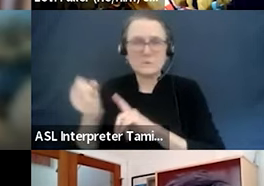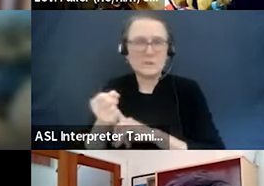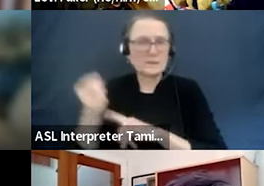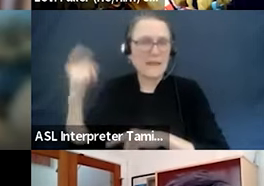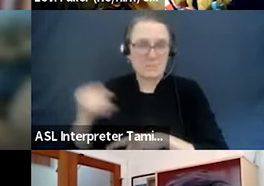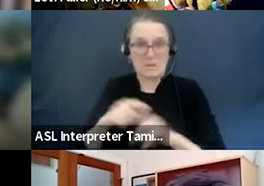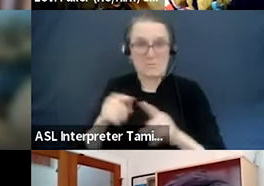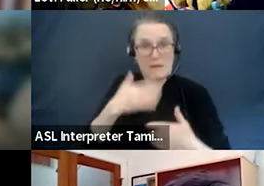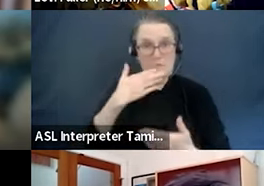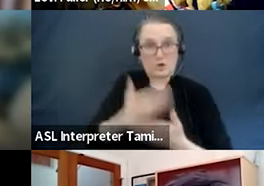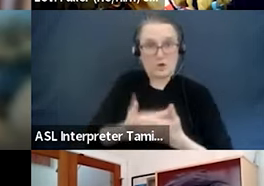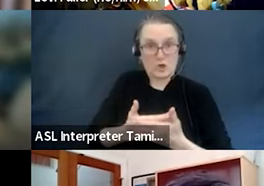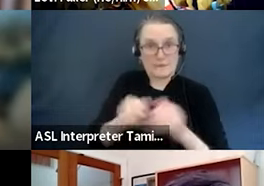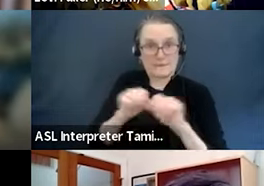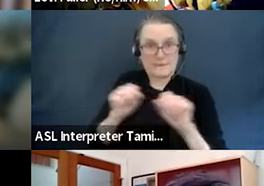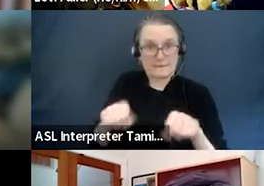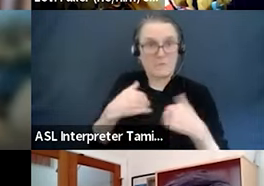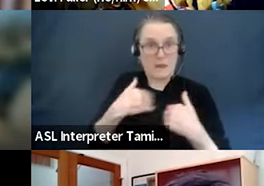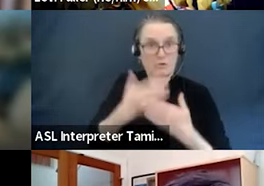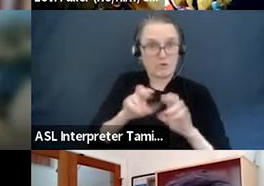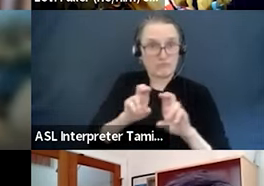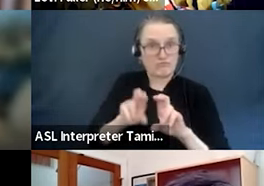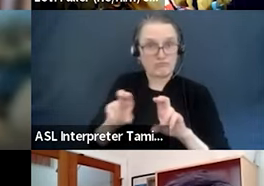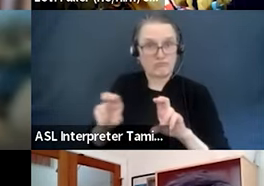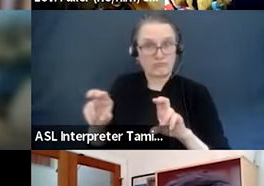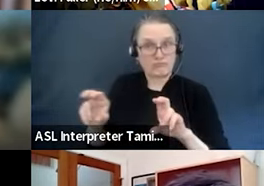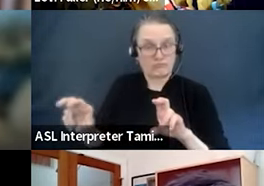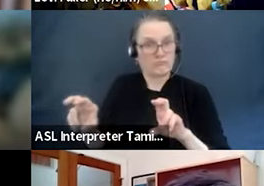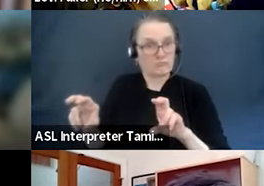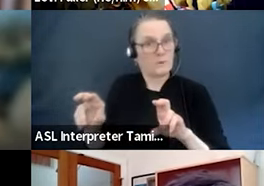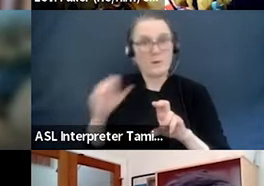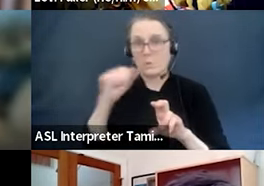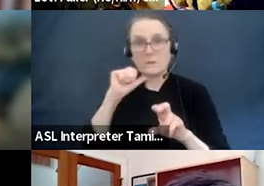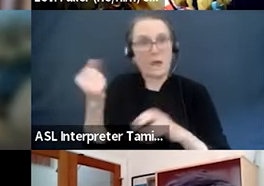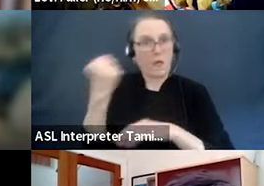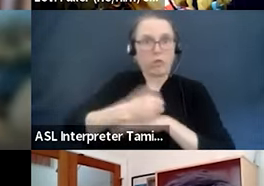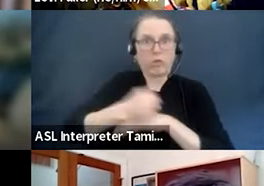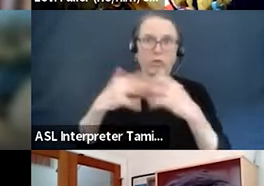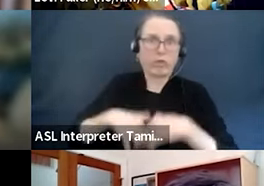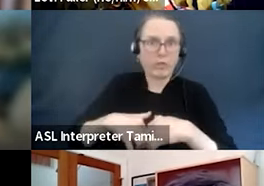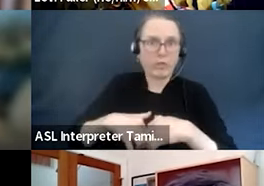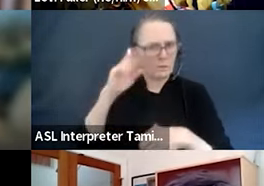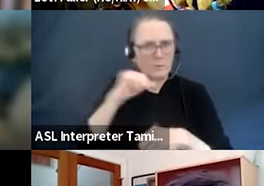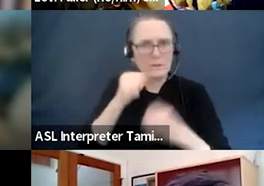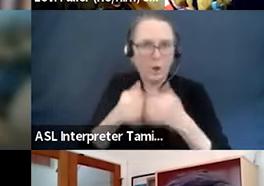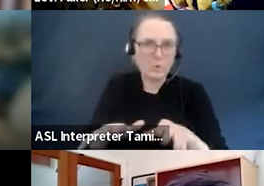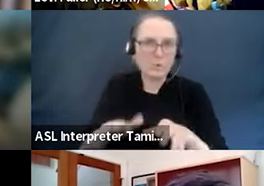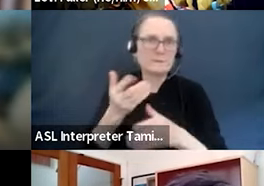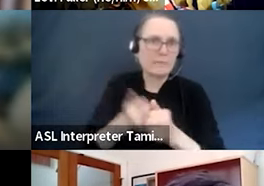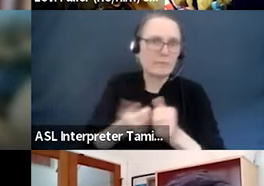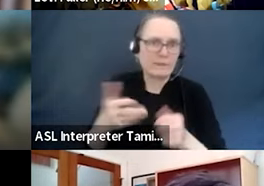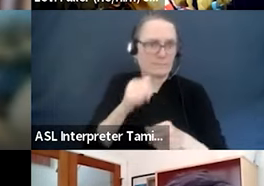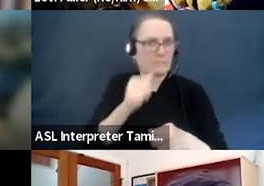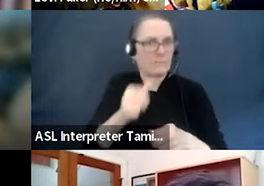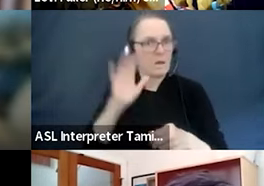in a really, really powerful way for all of us. So I'm hoping that this is the opportunity for all of us to rethink